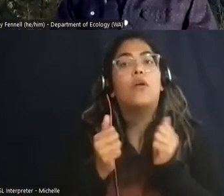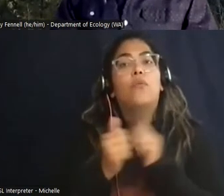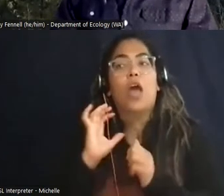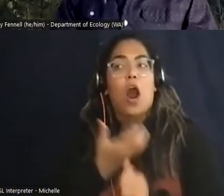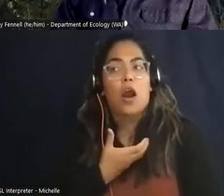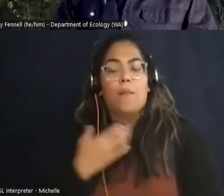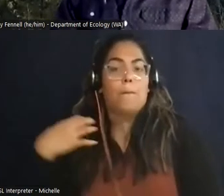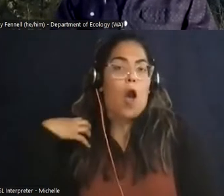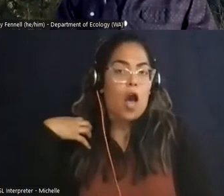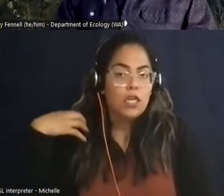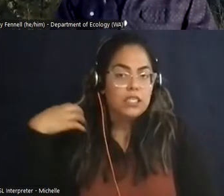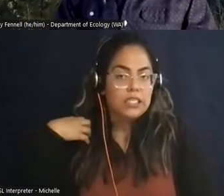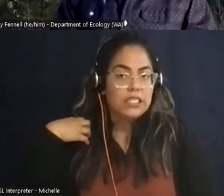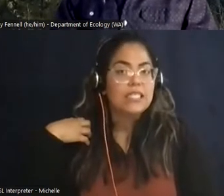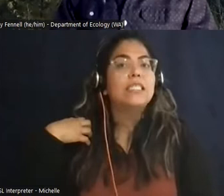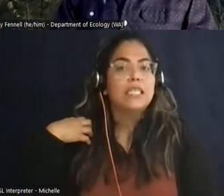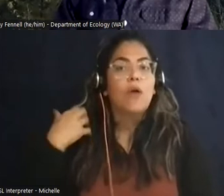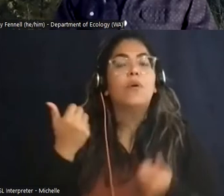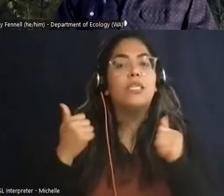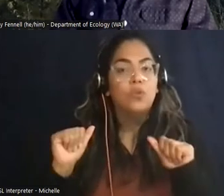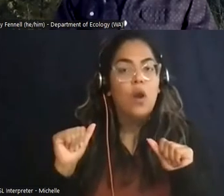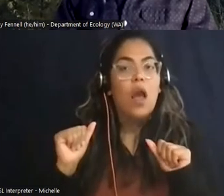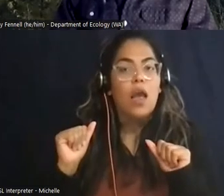boss and we attempt to